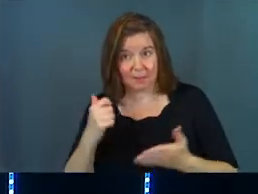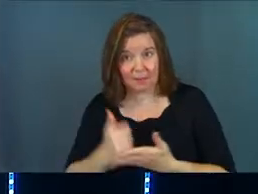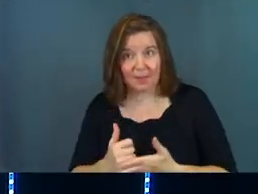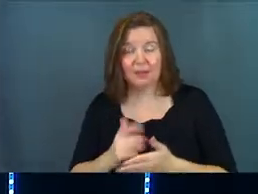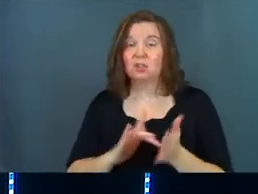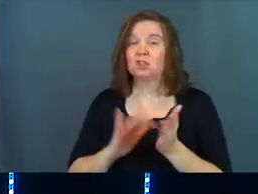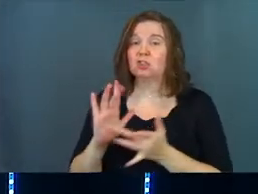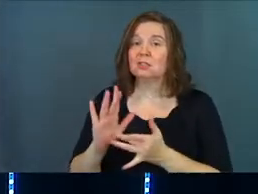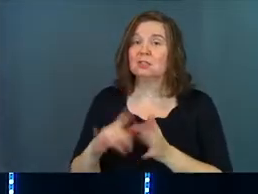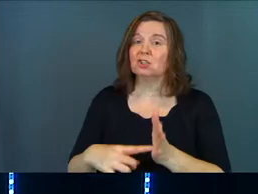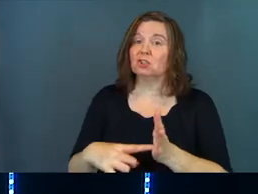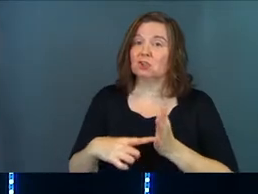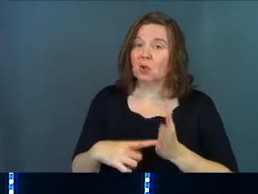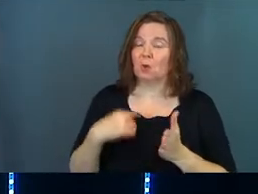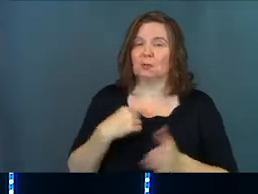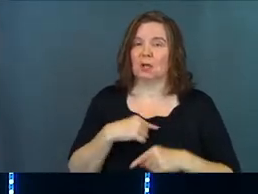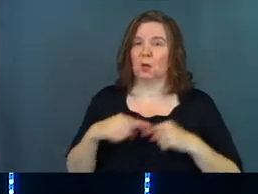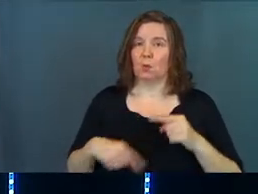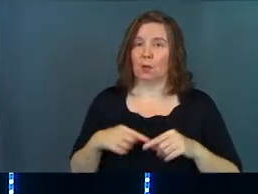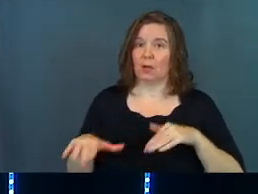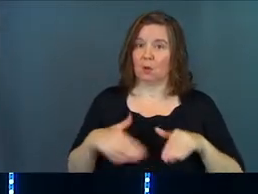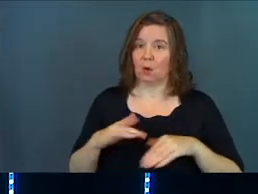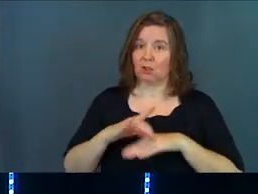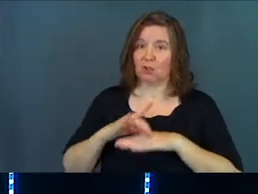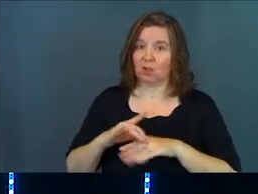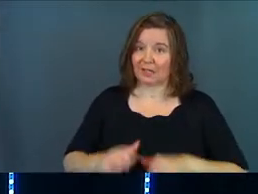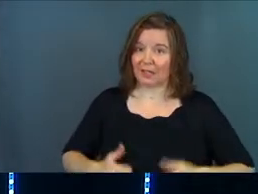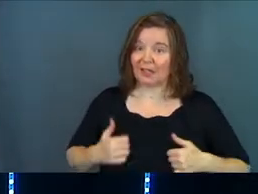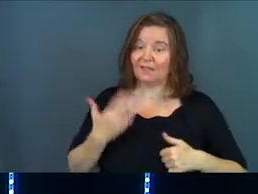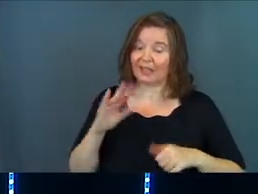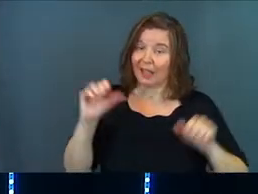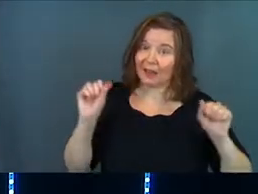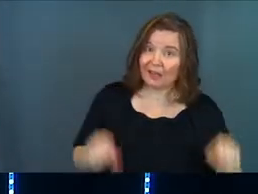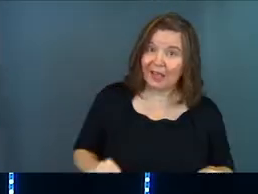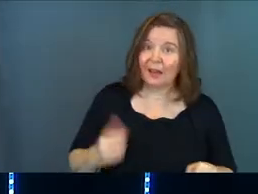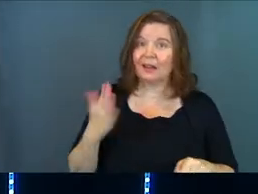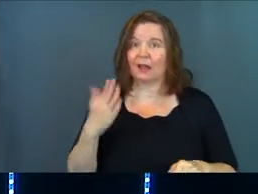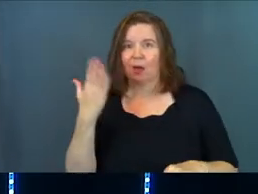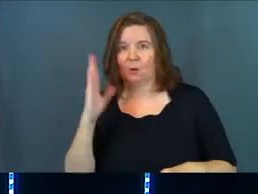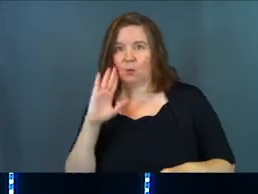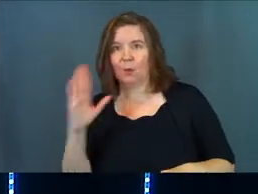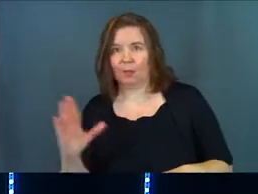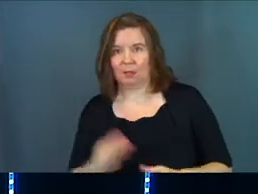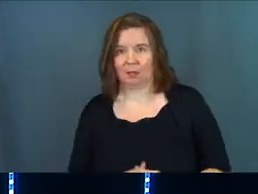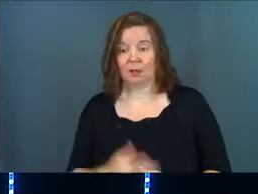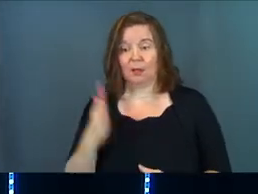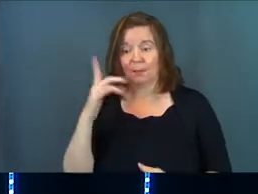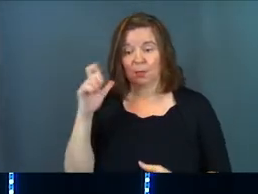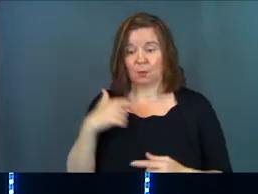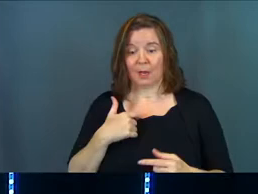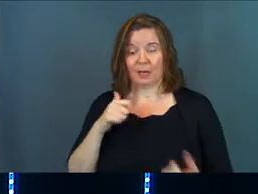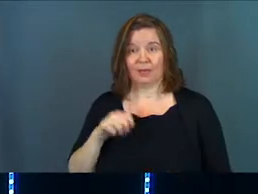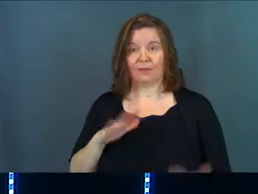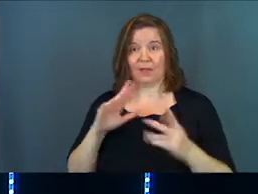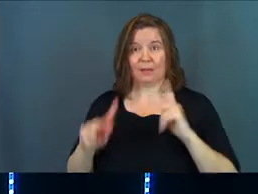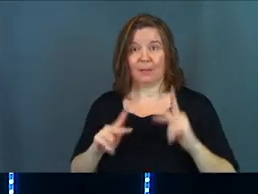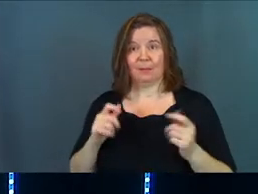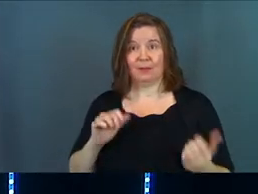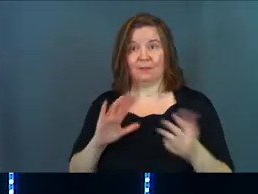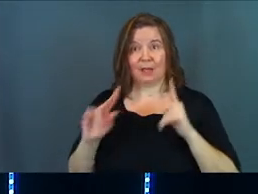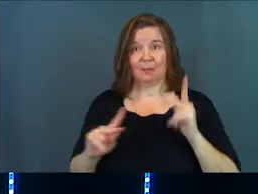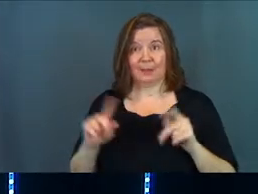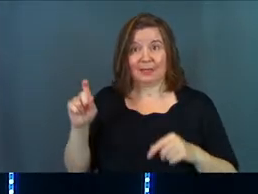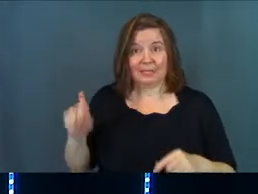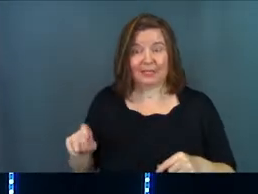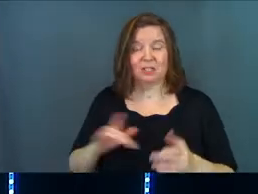amen? And Jesus shows us when he walked his earthly life that God can and God will. Because when he faced people and he faced